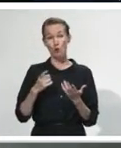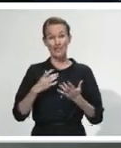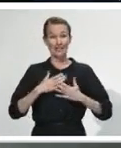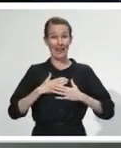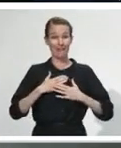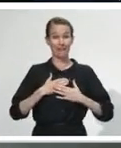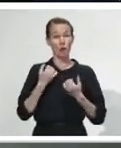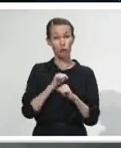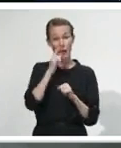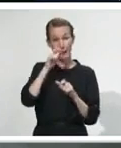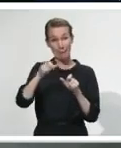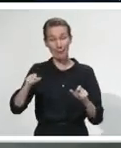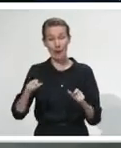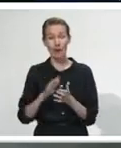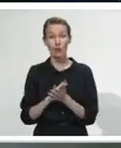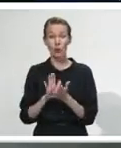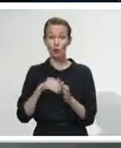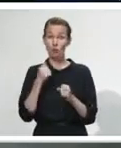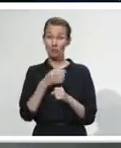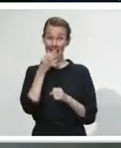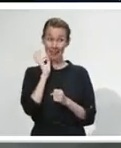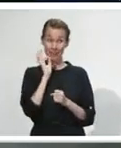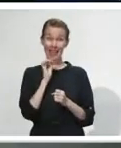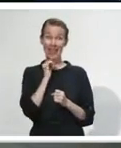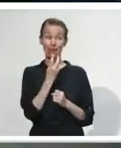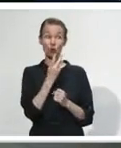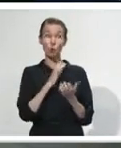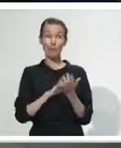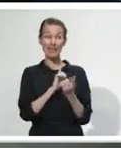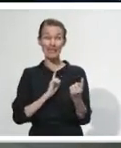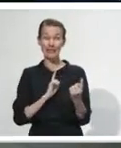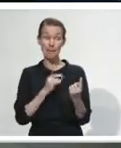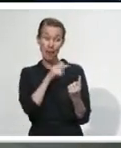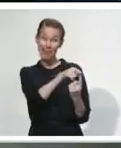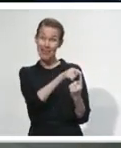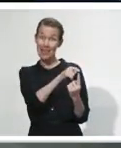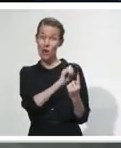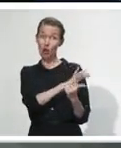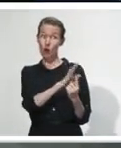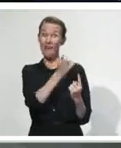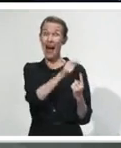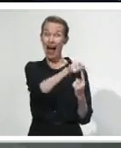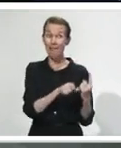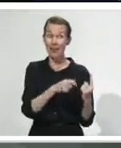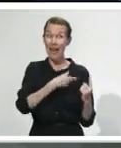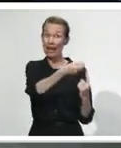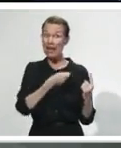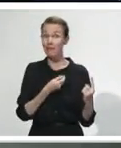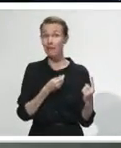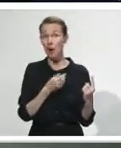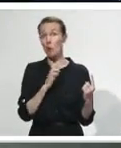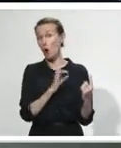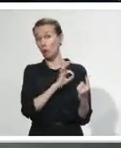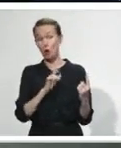cafe, having two metres of distance means it's less likely that someone else nearby who contracts COVID will have you winding up in isolation for two weeks.